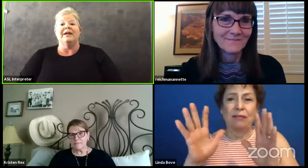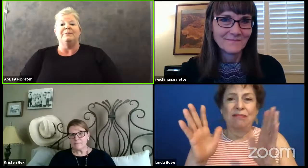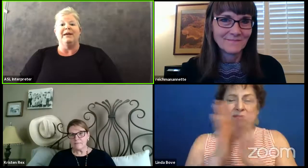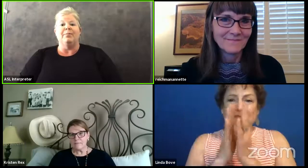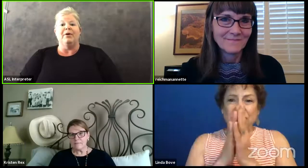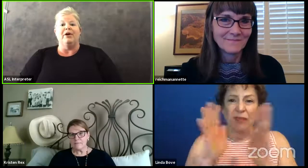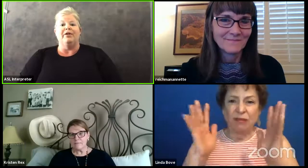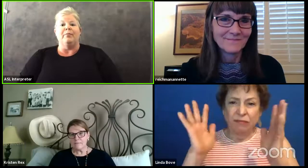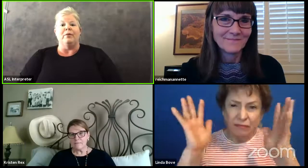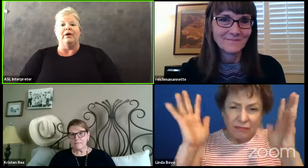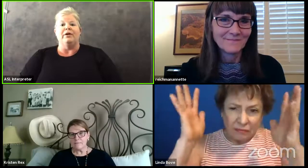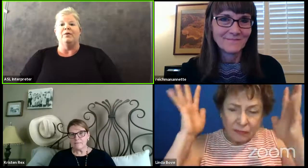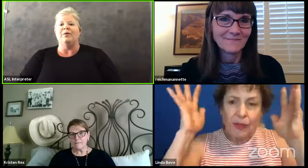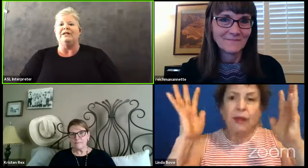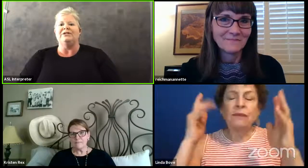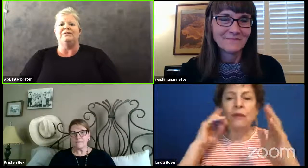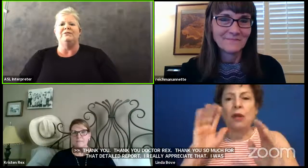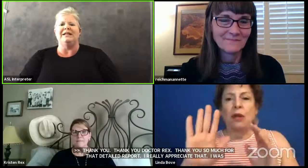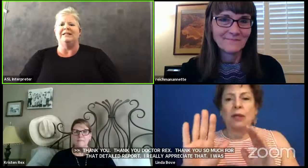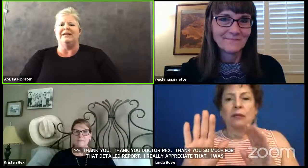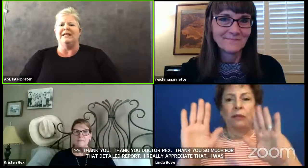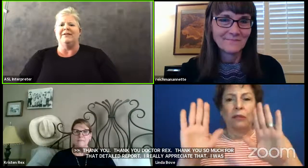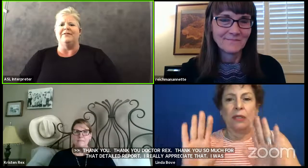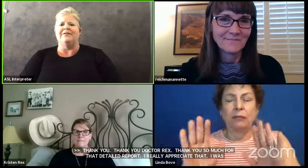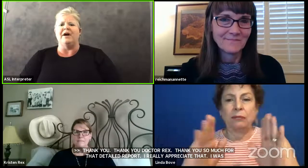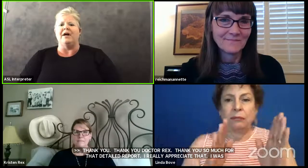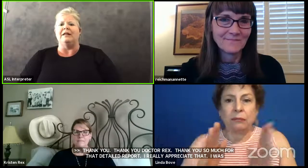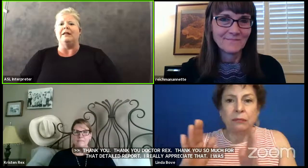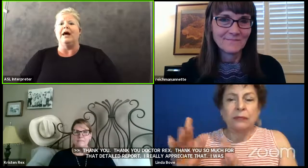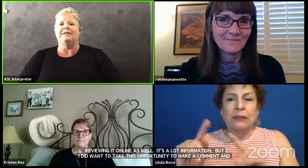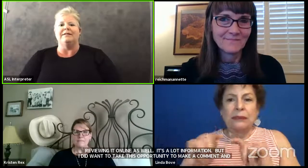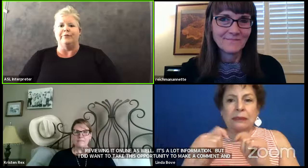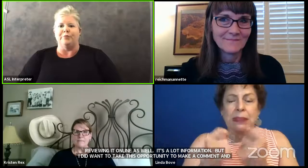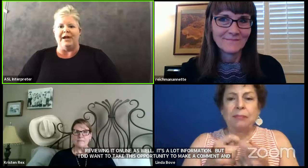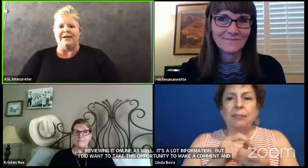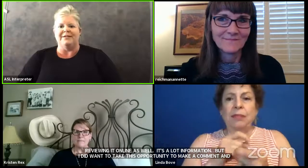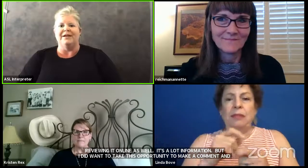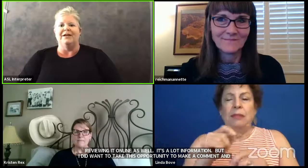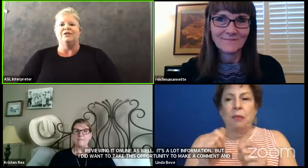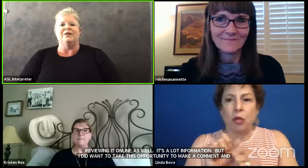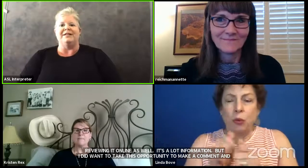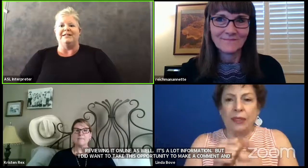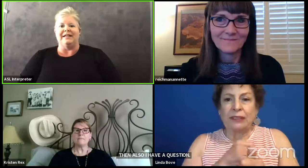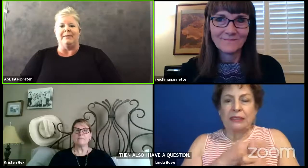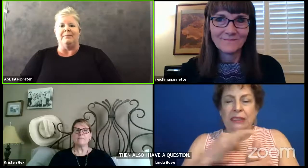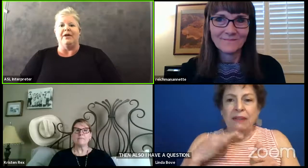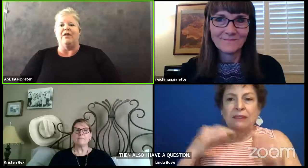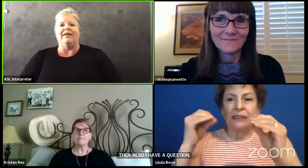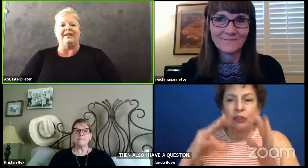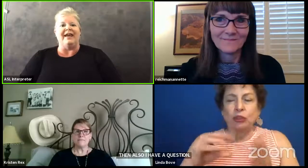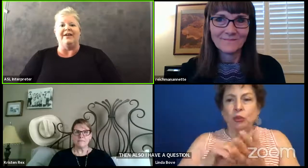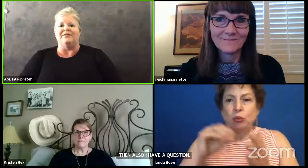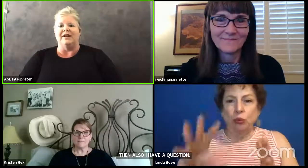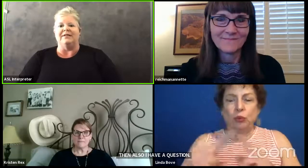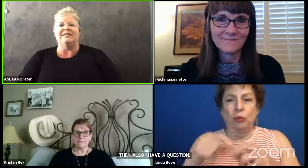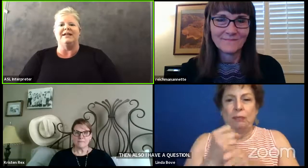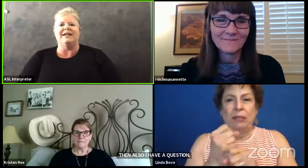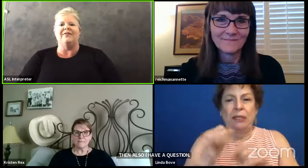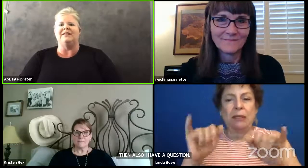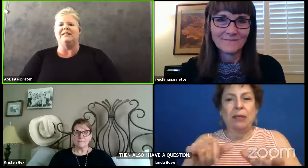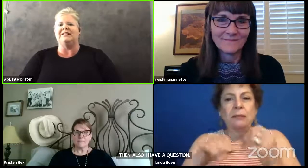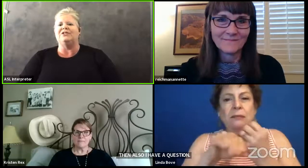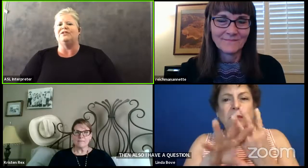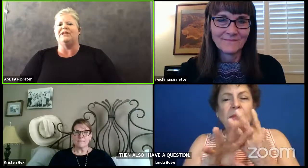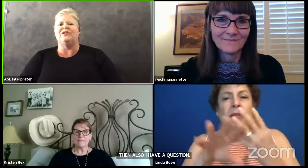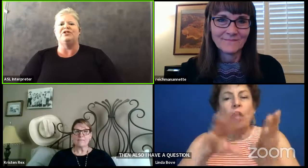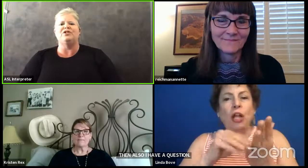So as being a part of the board, we do need to give lots of praise to this team and all that they have done, the